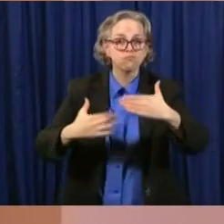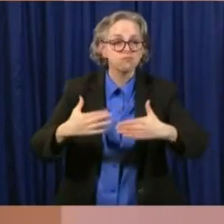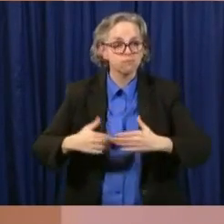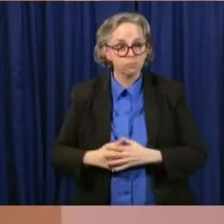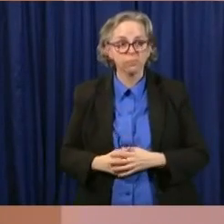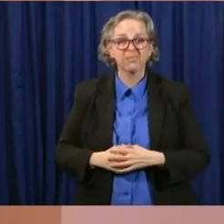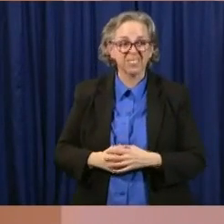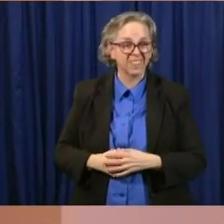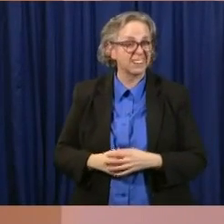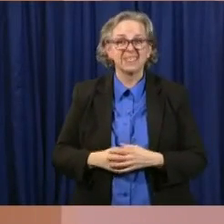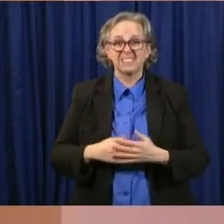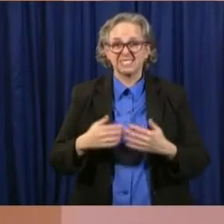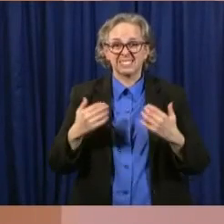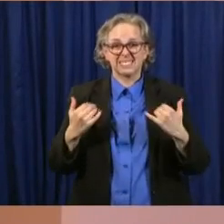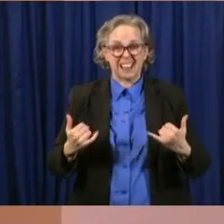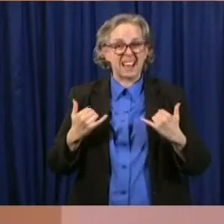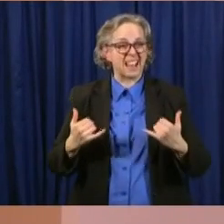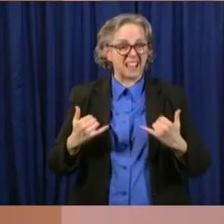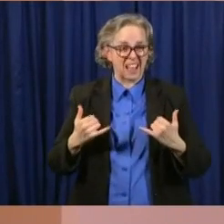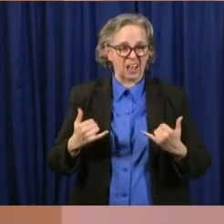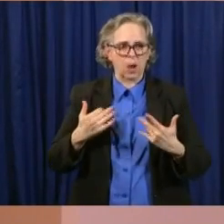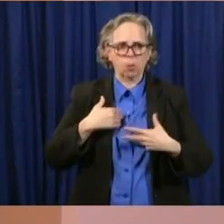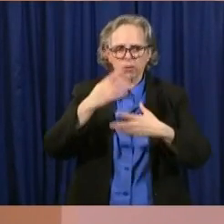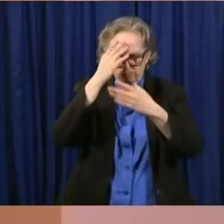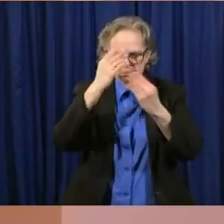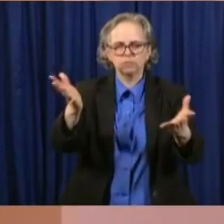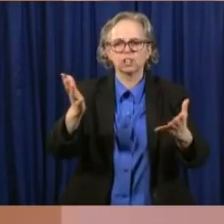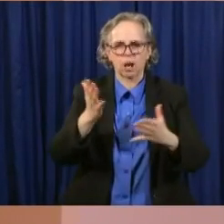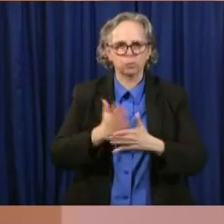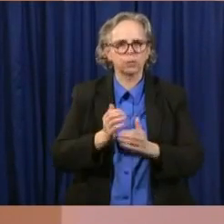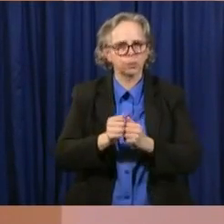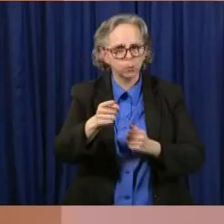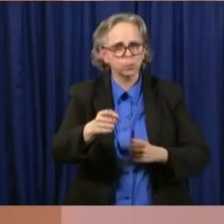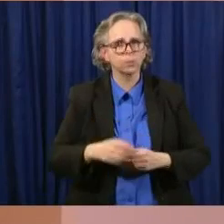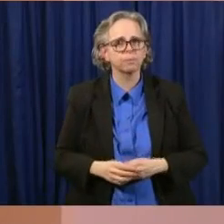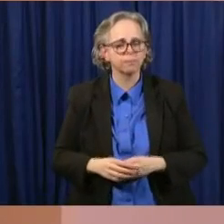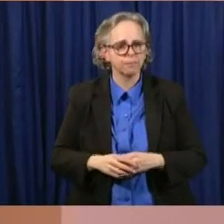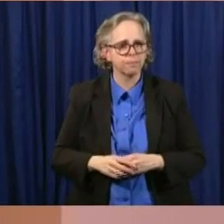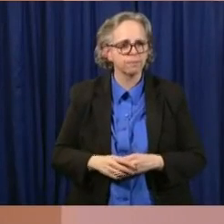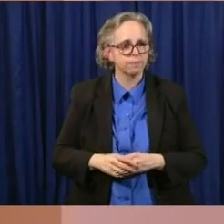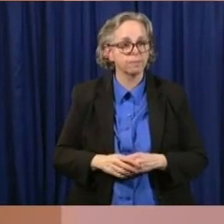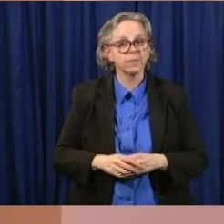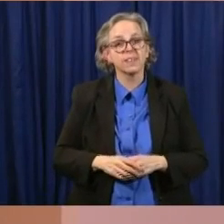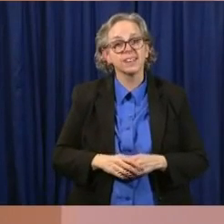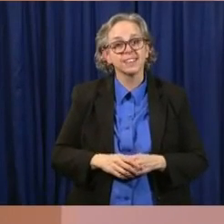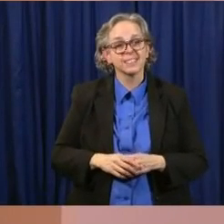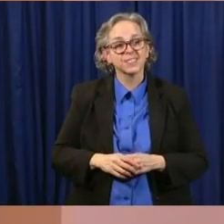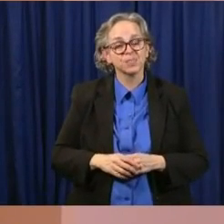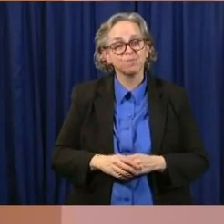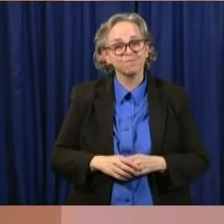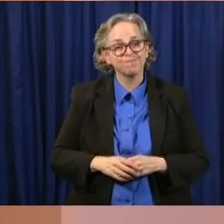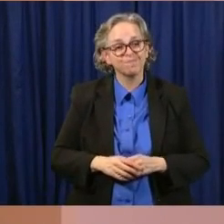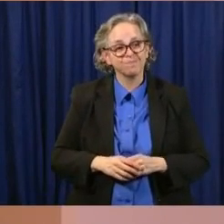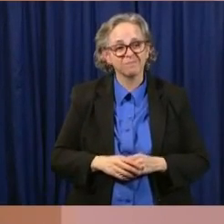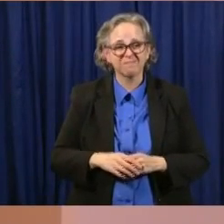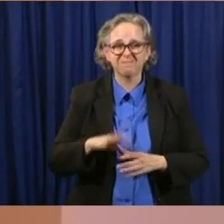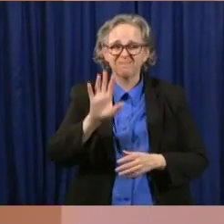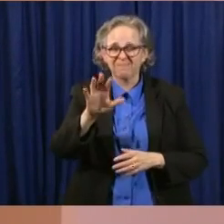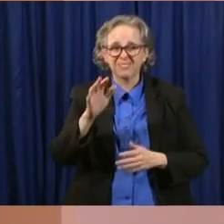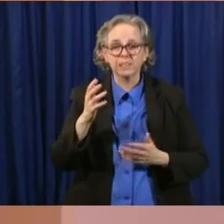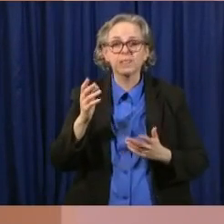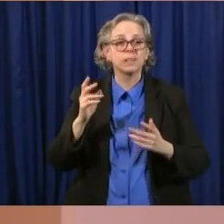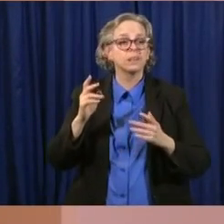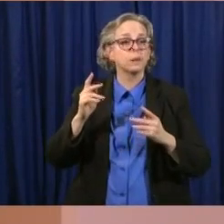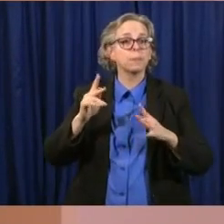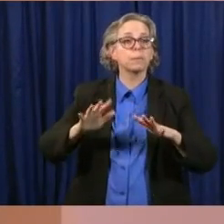from, from that inquiry. Uh, I believe that all the folks working at ODJFS, they understand